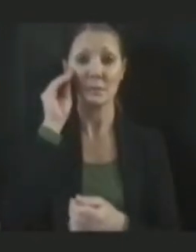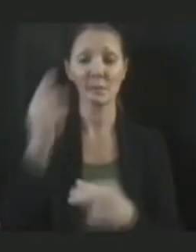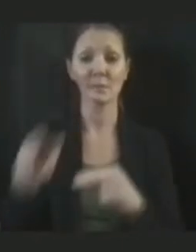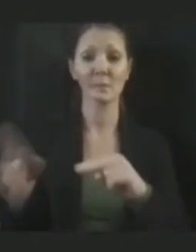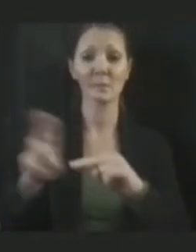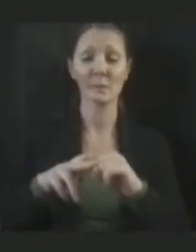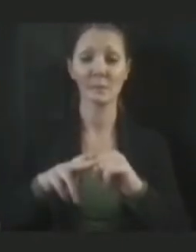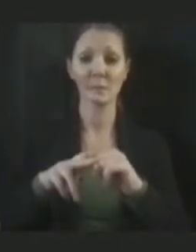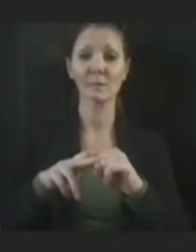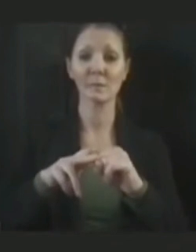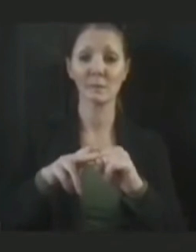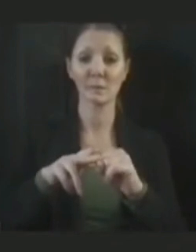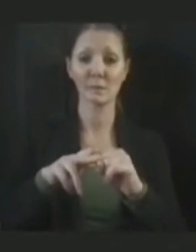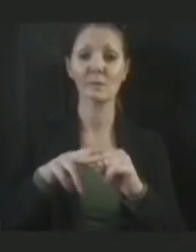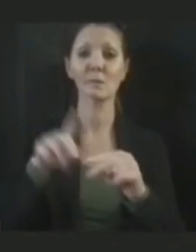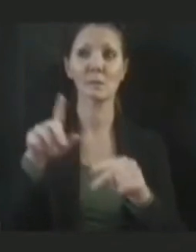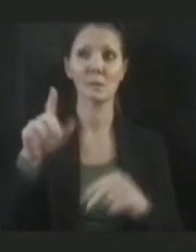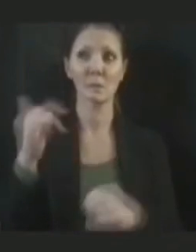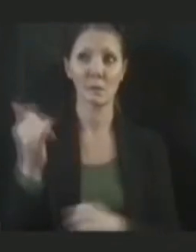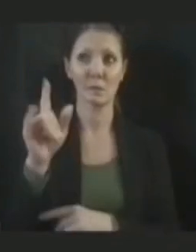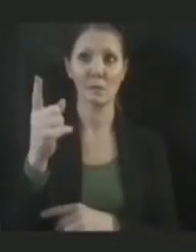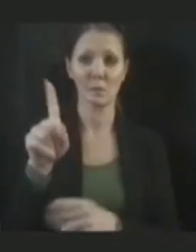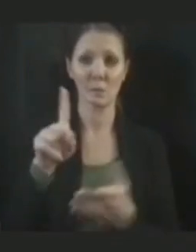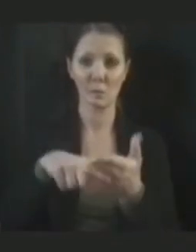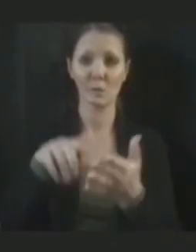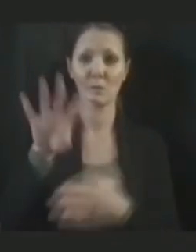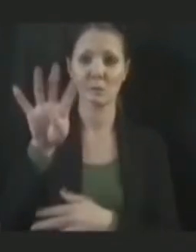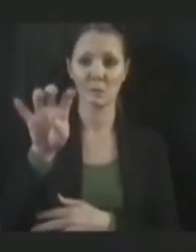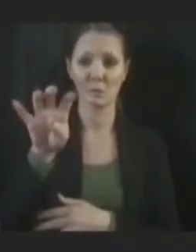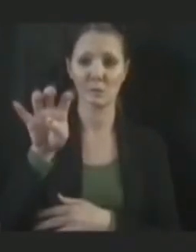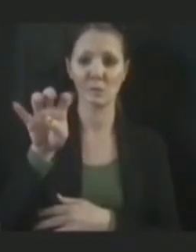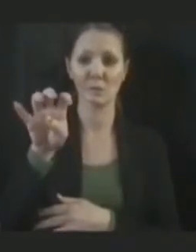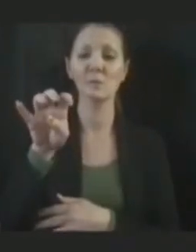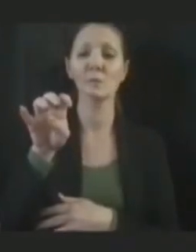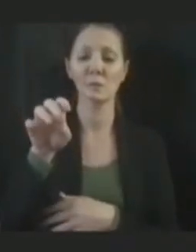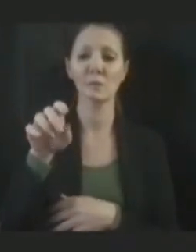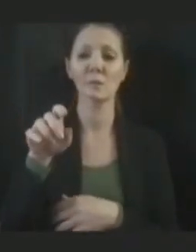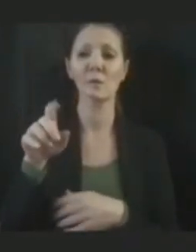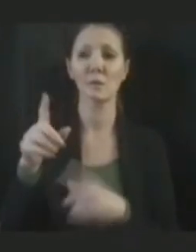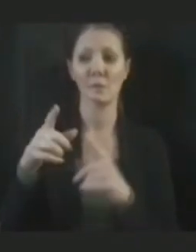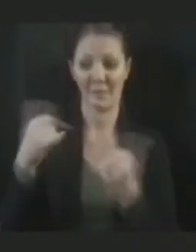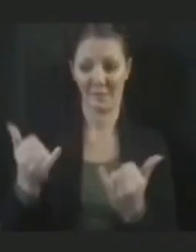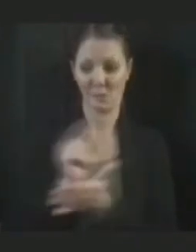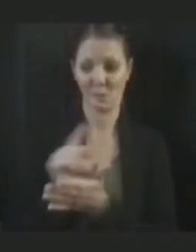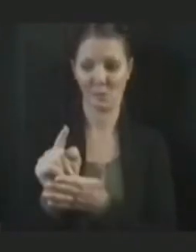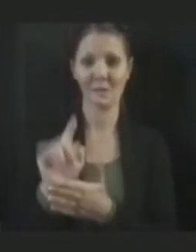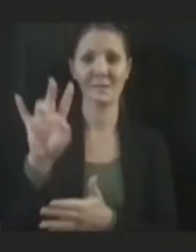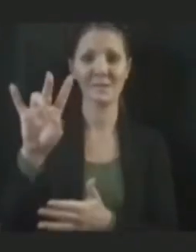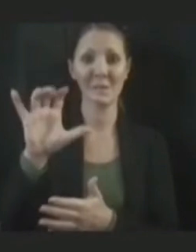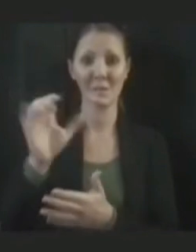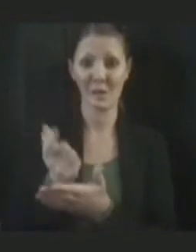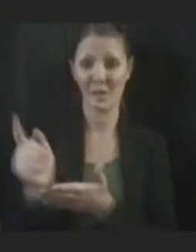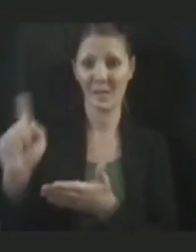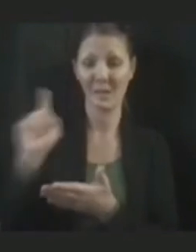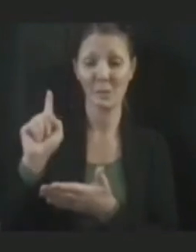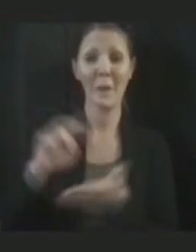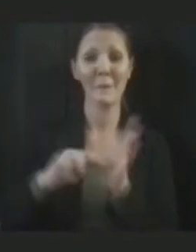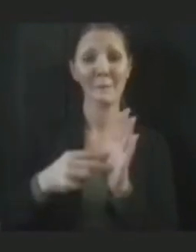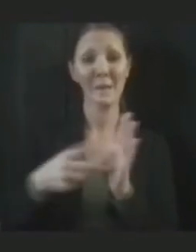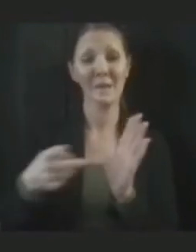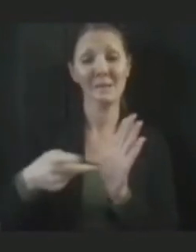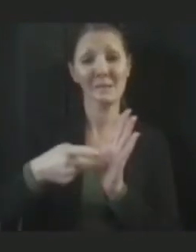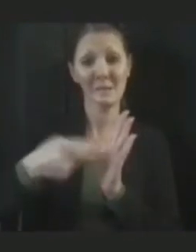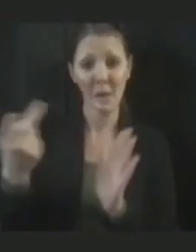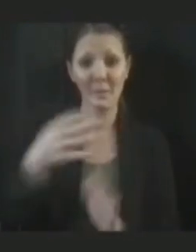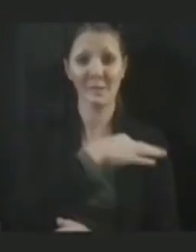to 1,400 this week from about 700 last week. So a doubling of staff cases. Resident